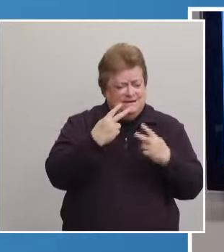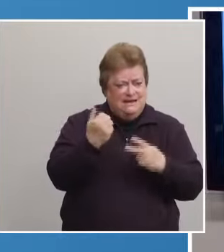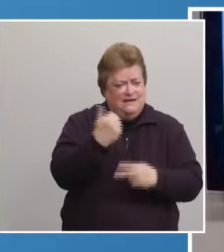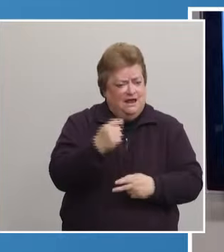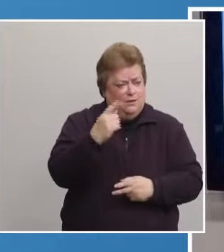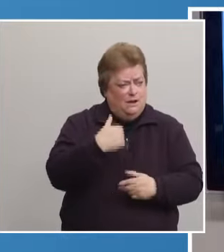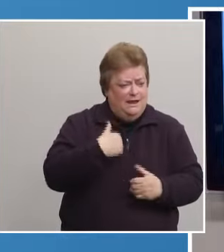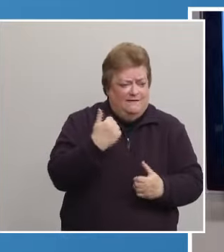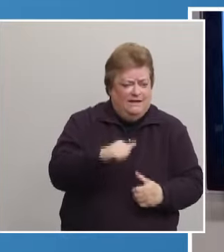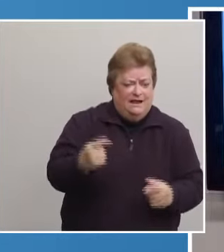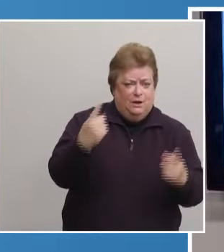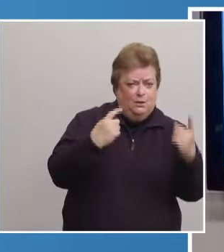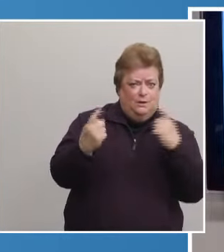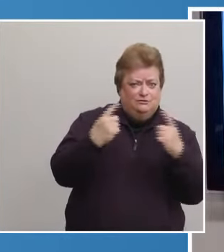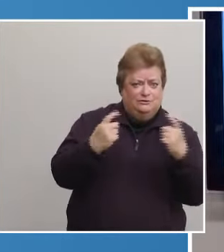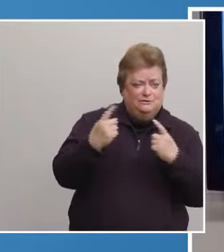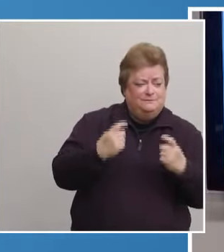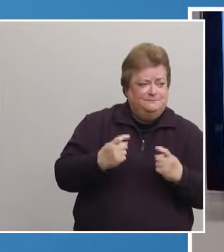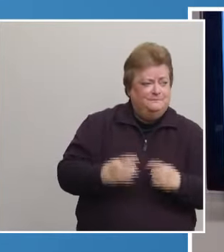anyone has any questions.